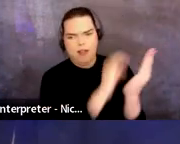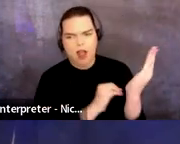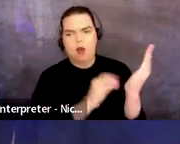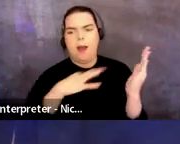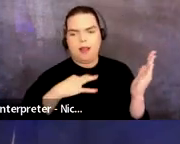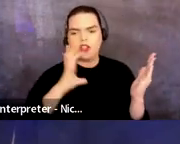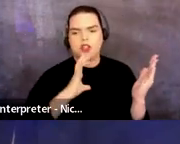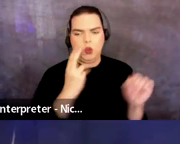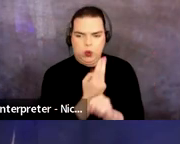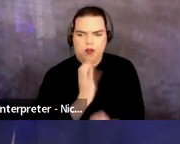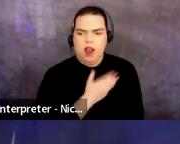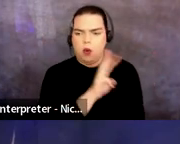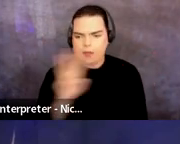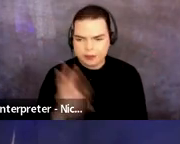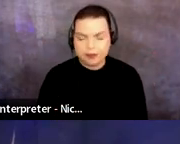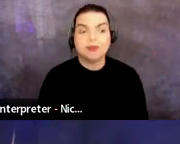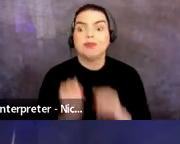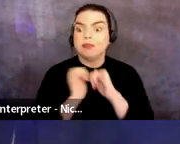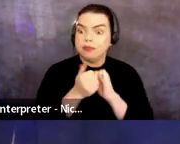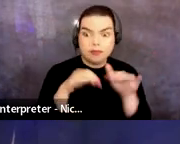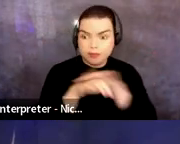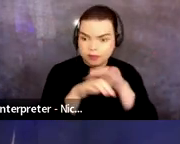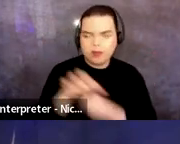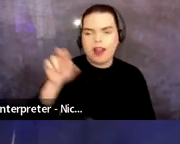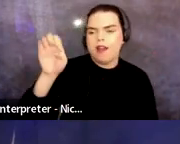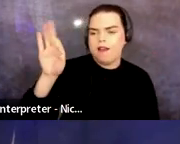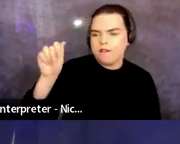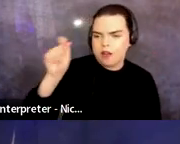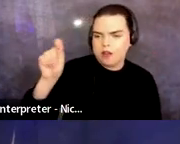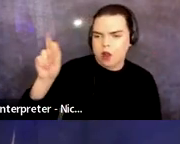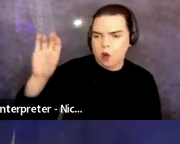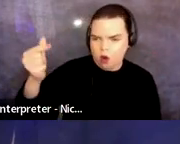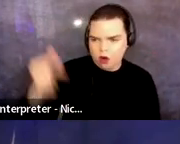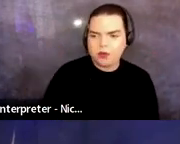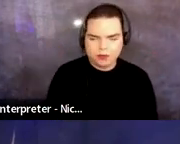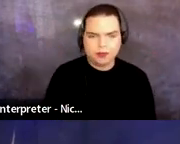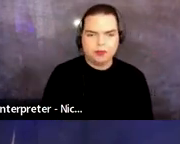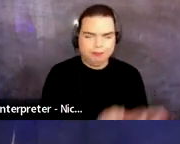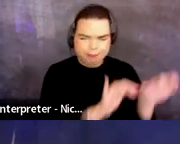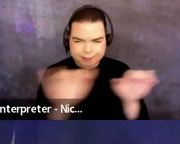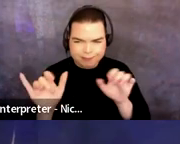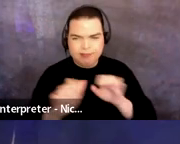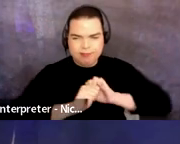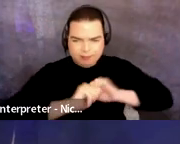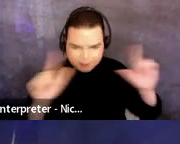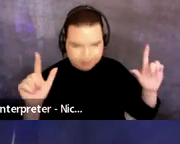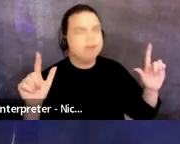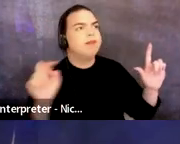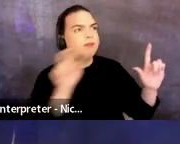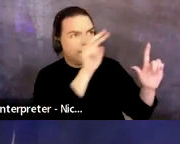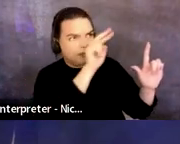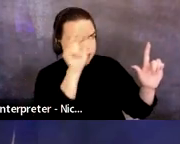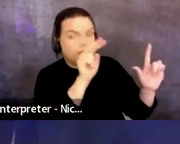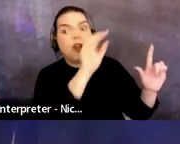can access your application from nefa.org that's n-e-f-a dot o-r-g by clicking